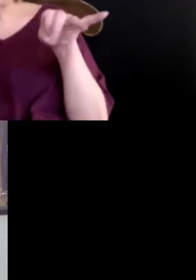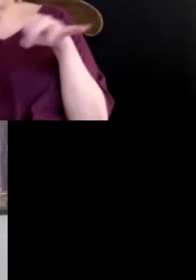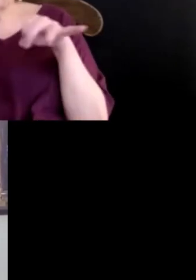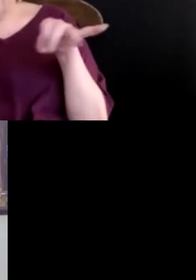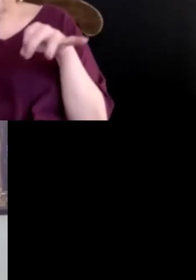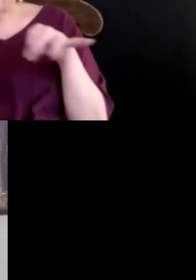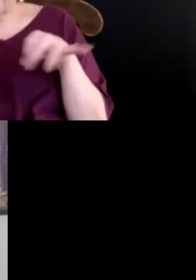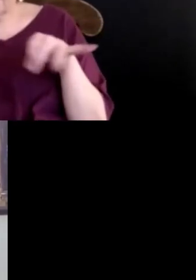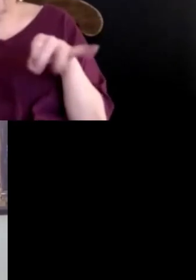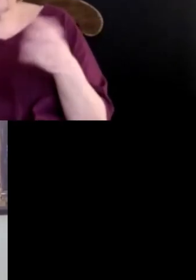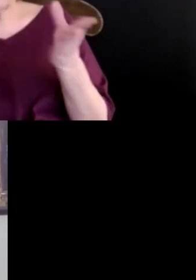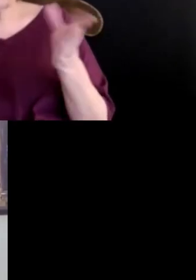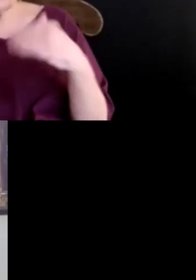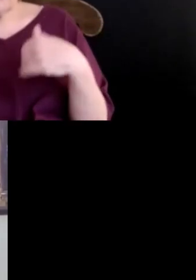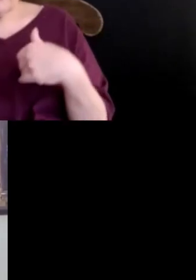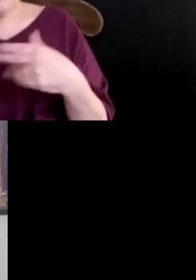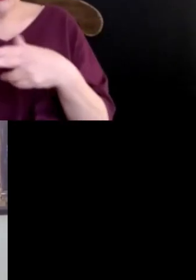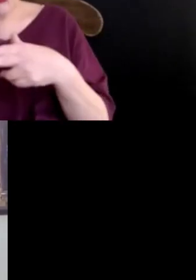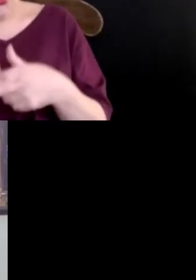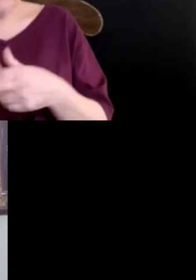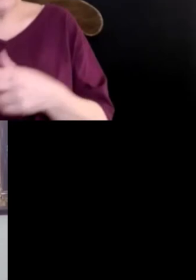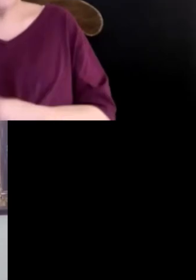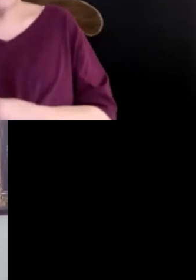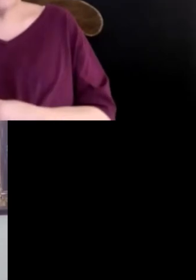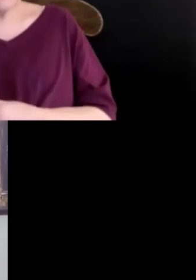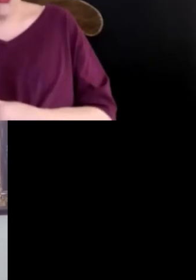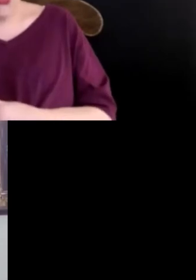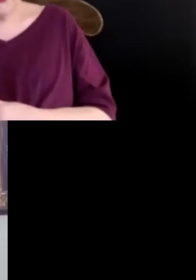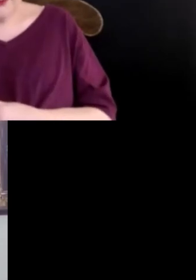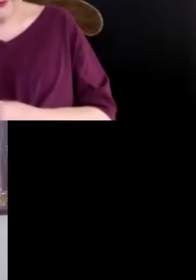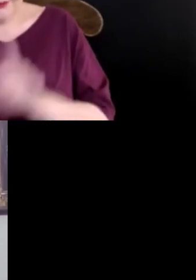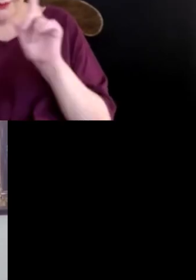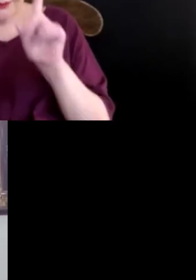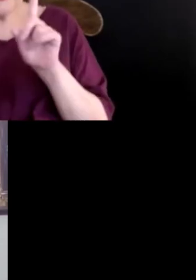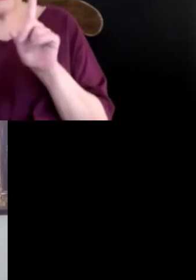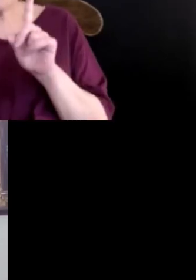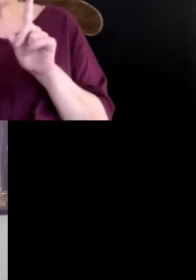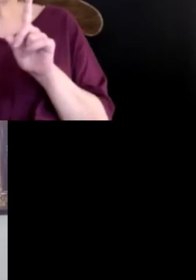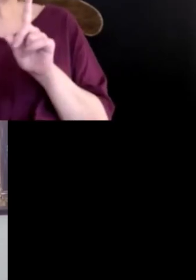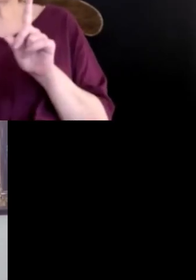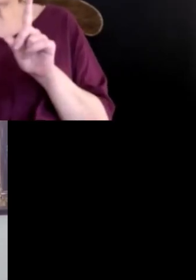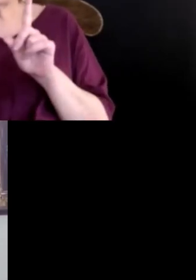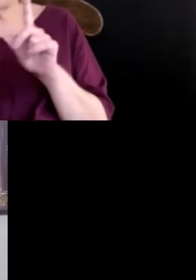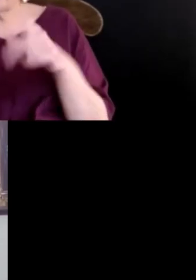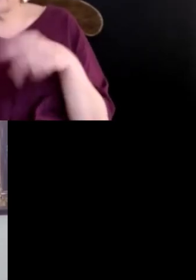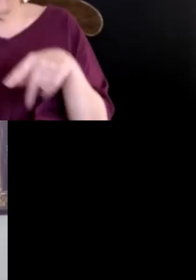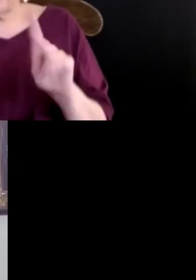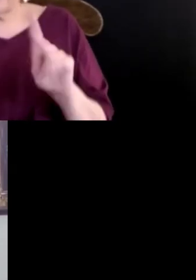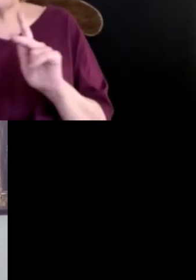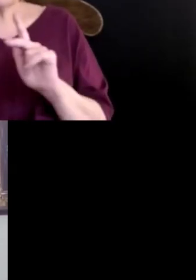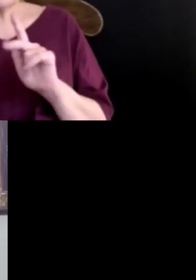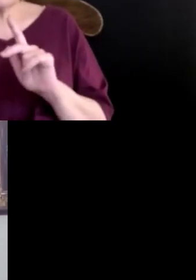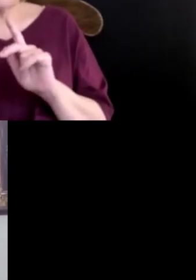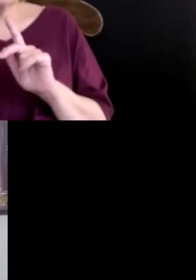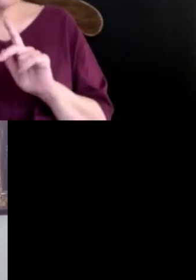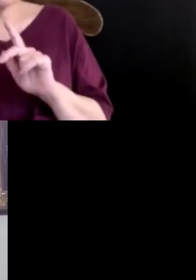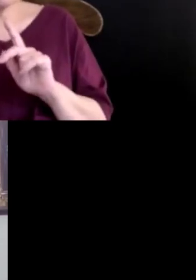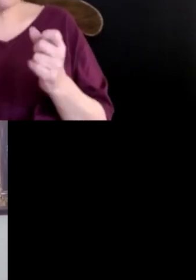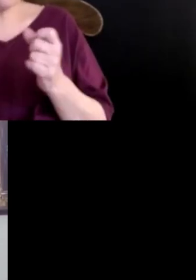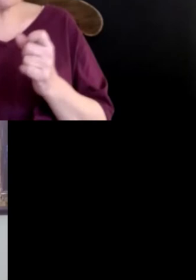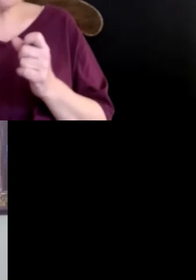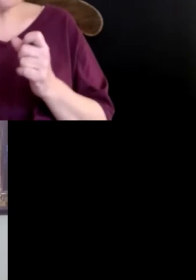call a service animal a dog. That said, they do allow reasonable accommodations for miniature